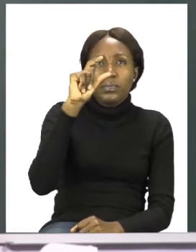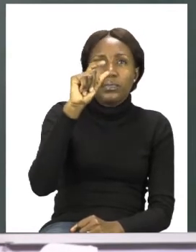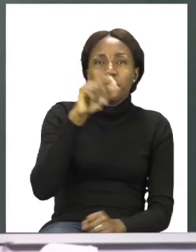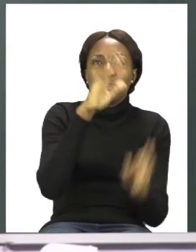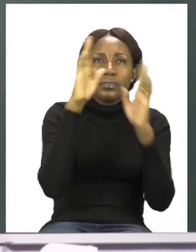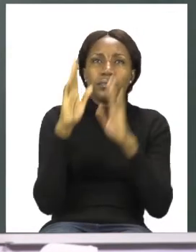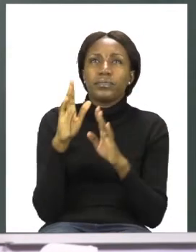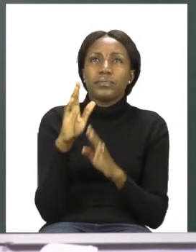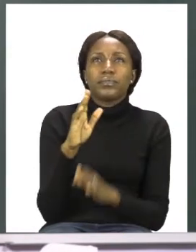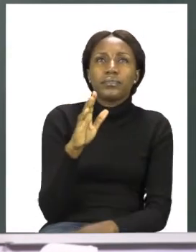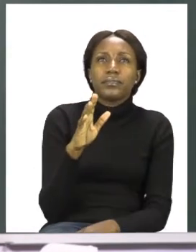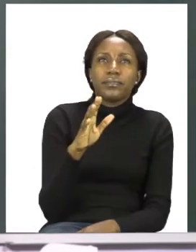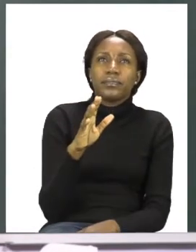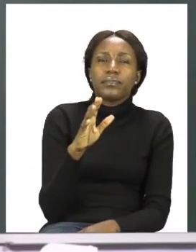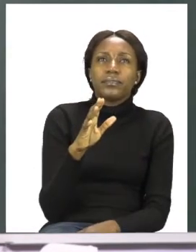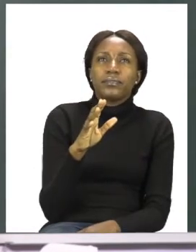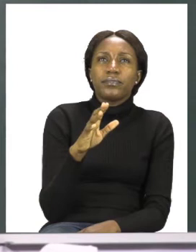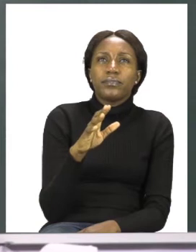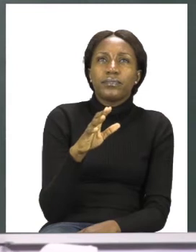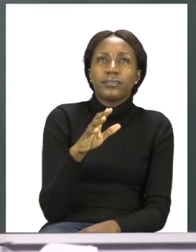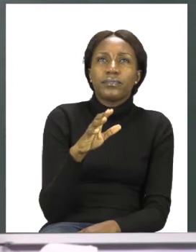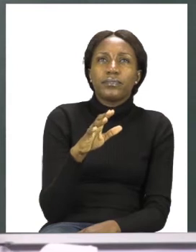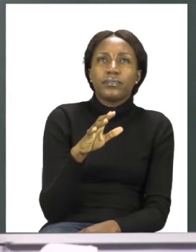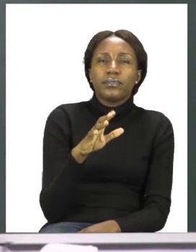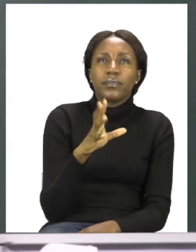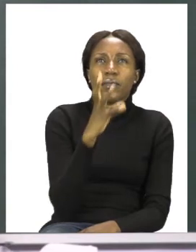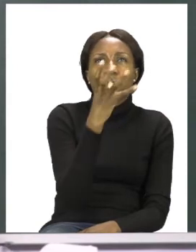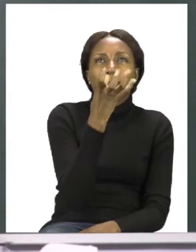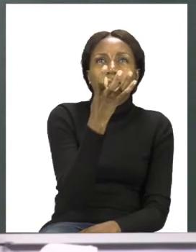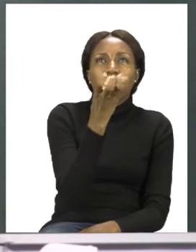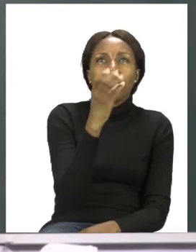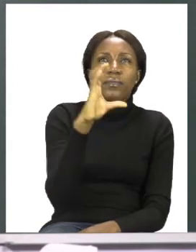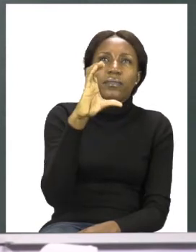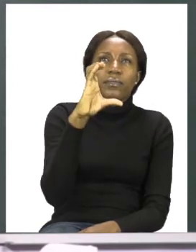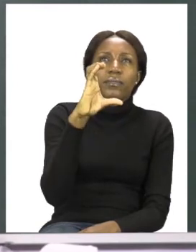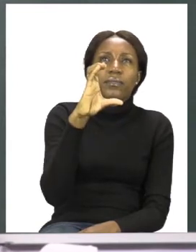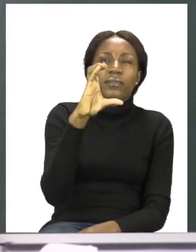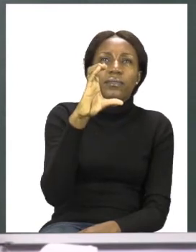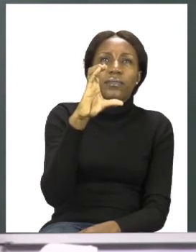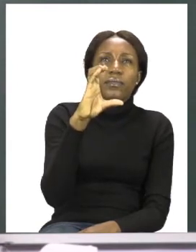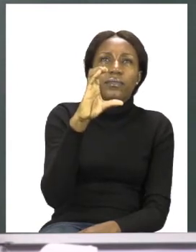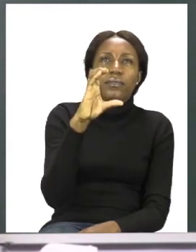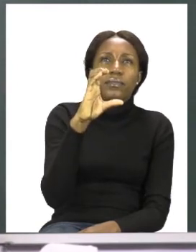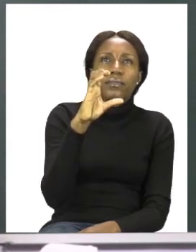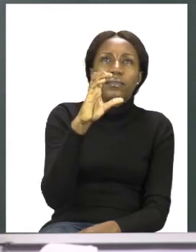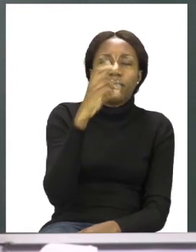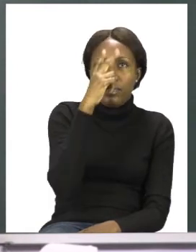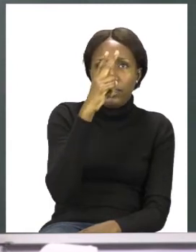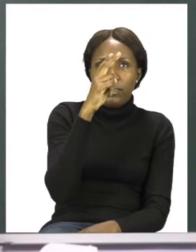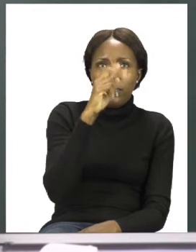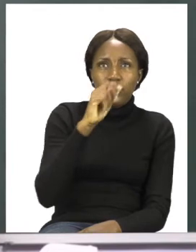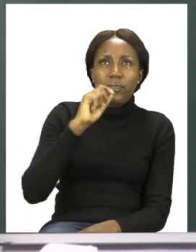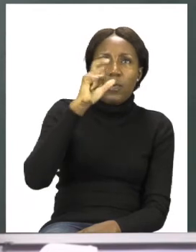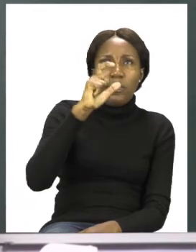is the 50 cent coin. Now, as you can see, the more we go up, the